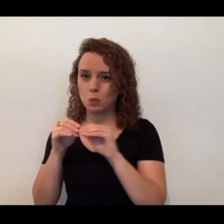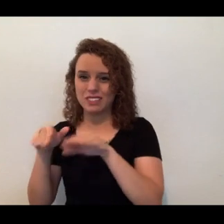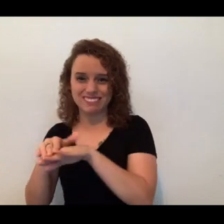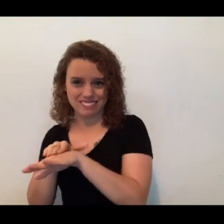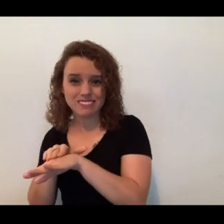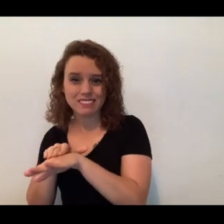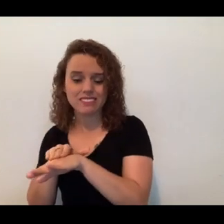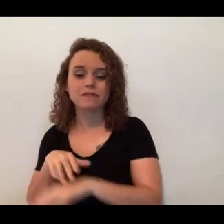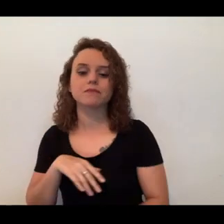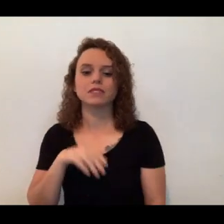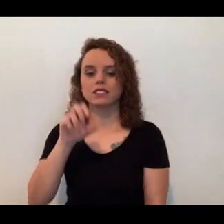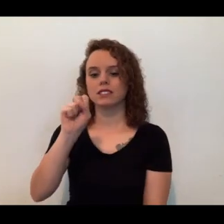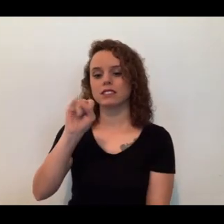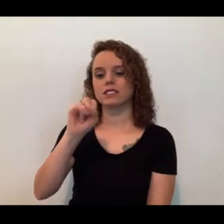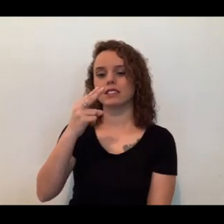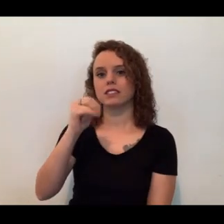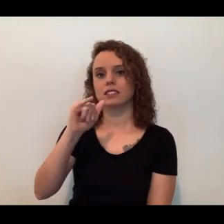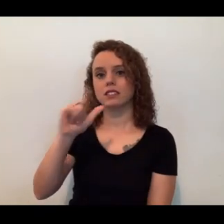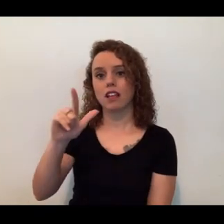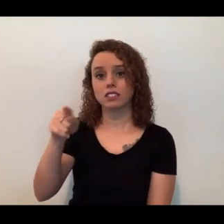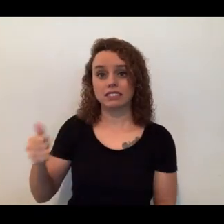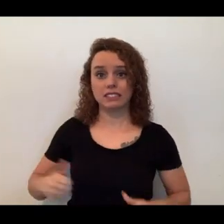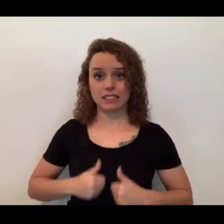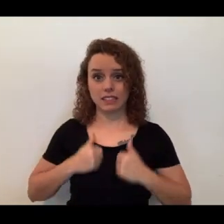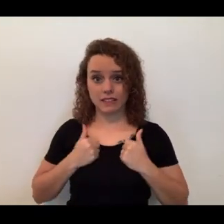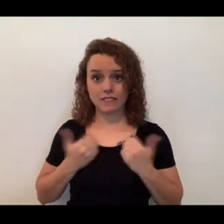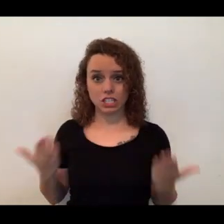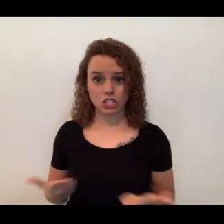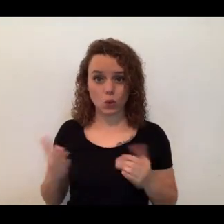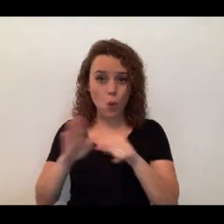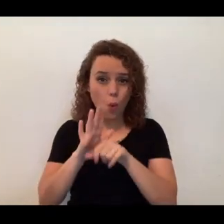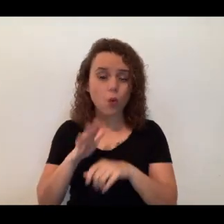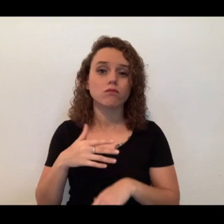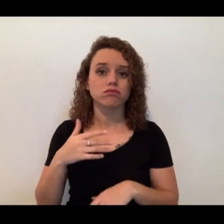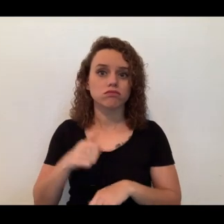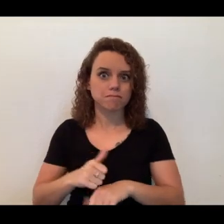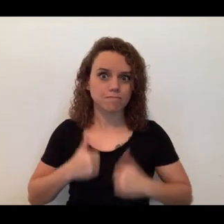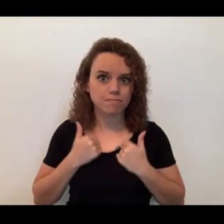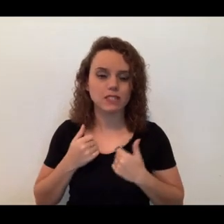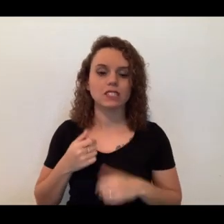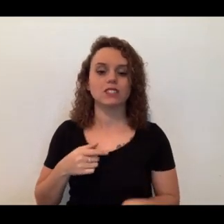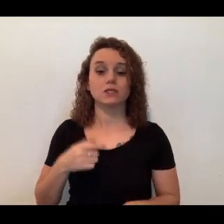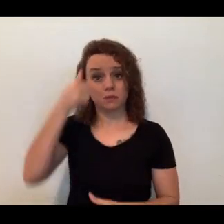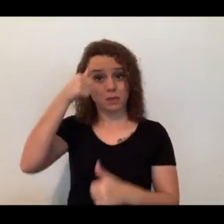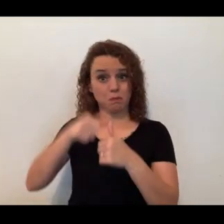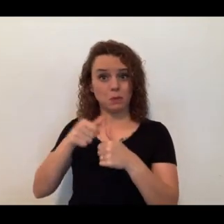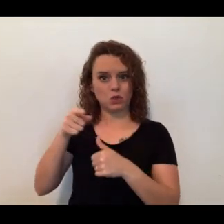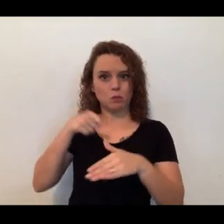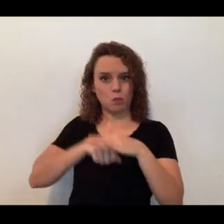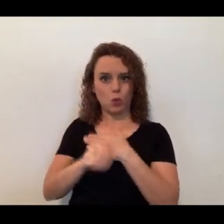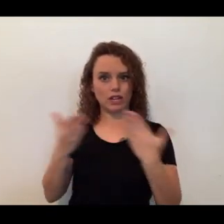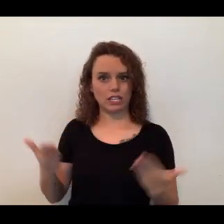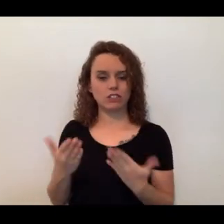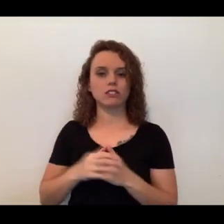Now, Ciel has lived at the zoo her entire life. Remember, she was born at the zoo. She was sort of created in our crew